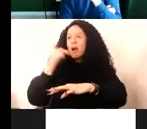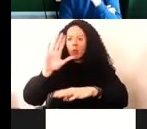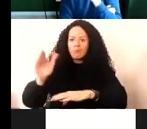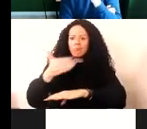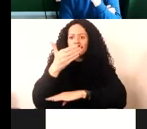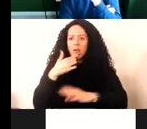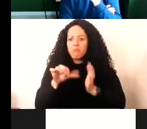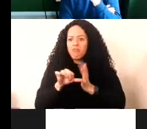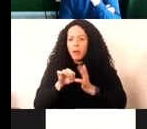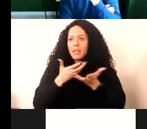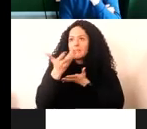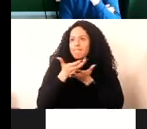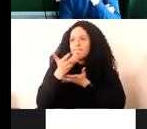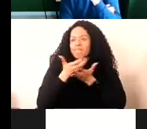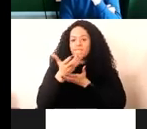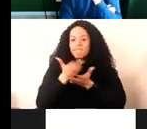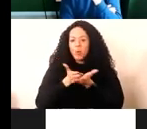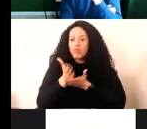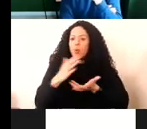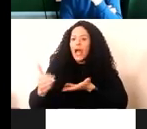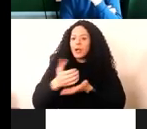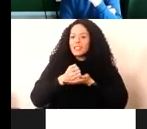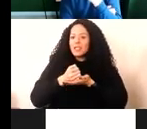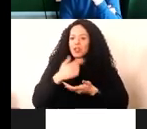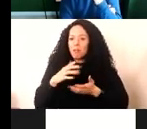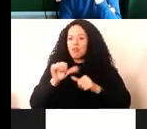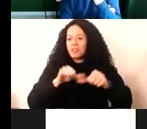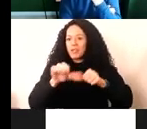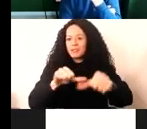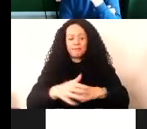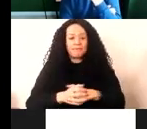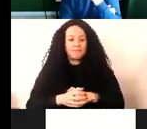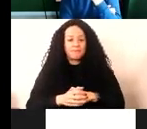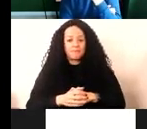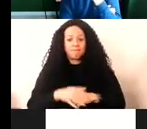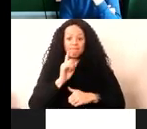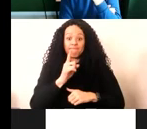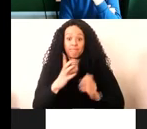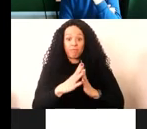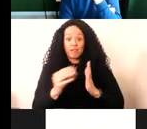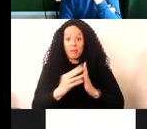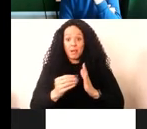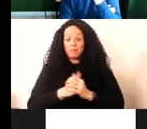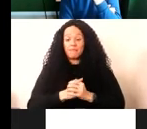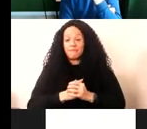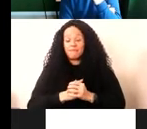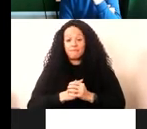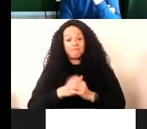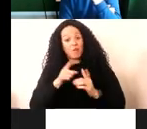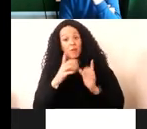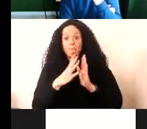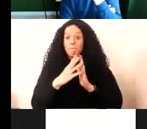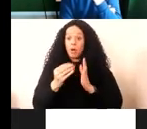would need to be negotiated during the acquisition process. So that's an example of the kind of modeling